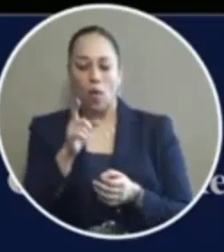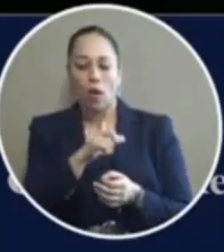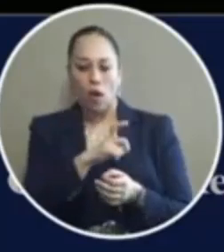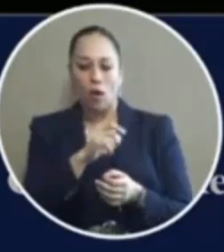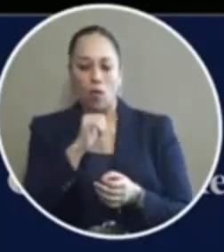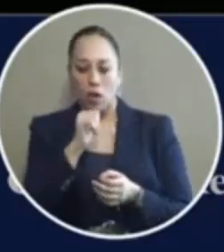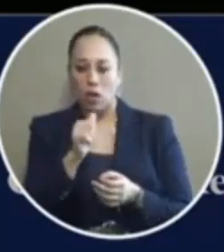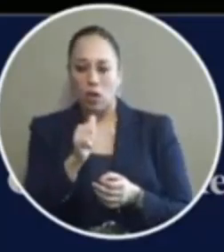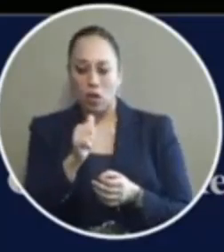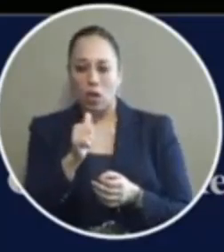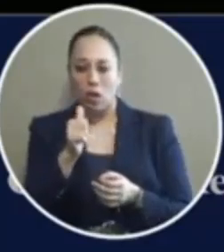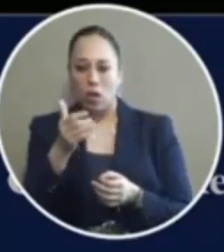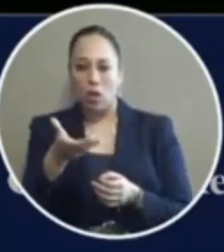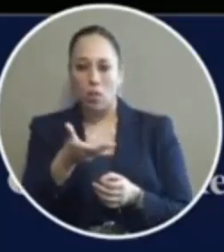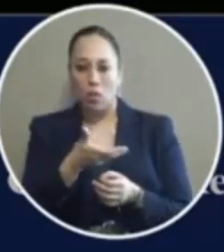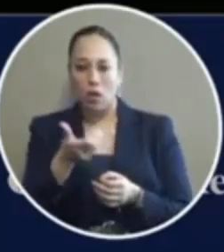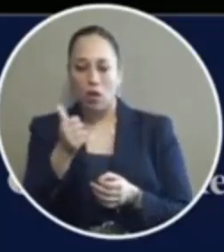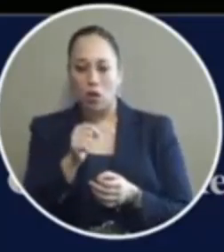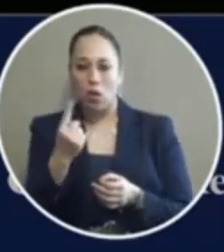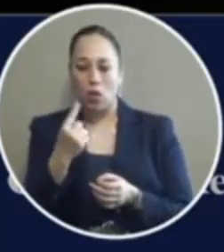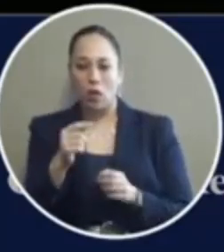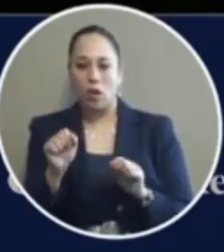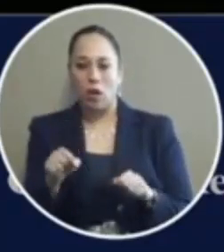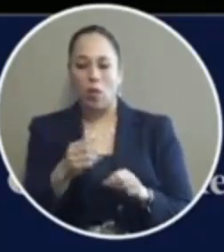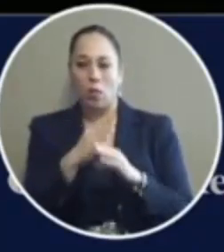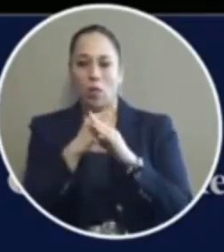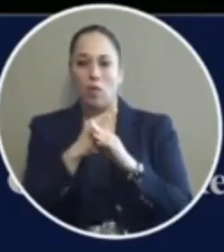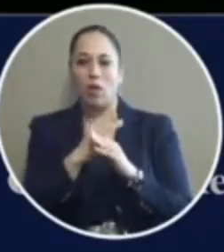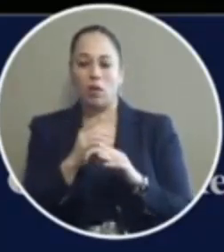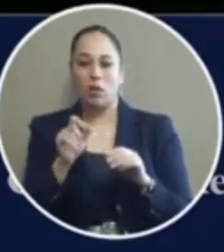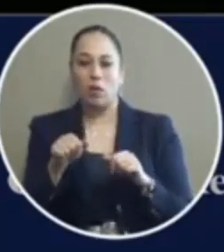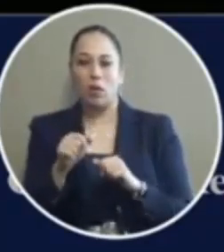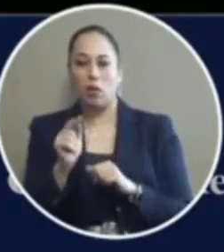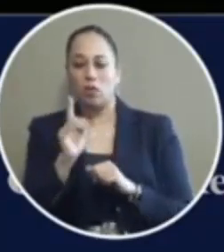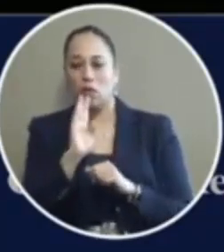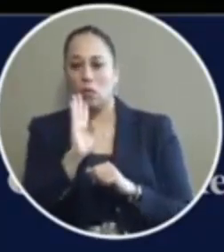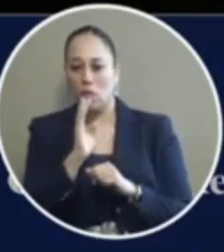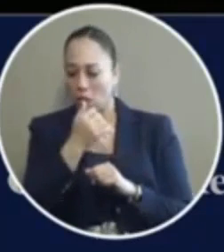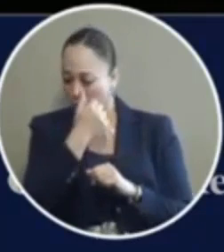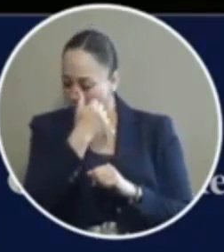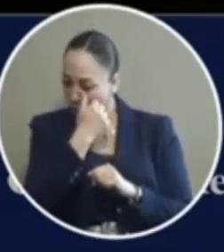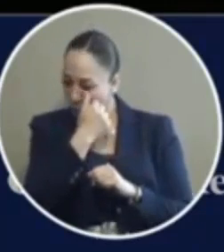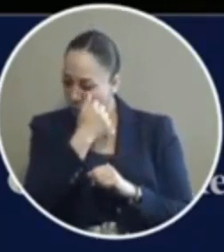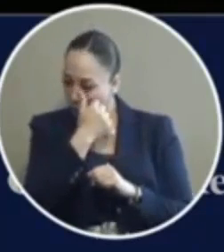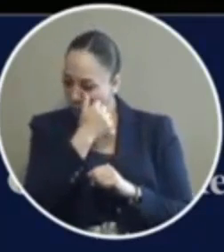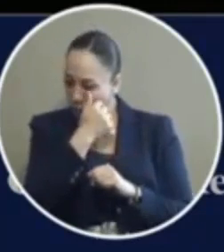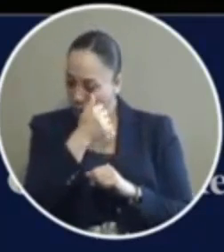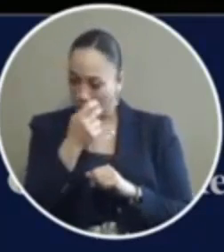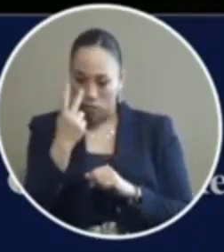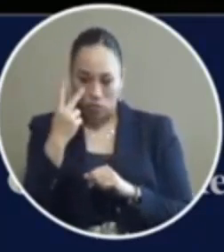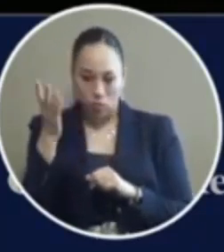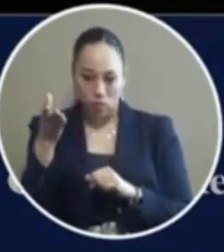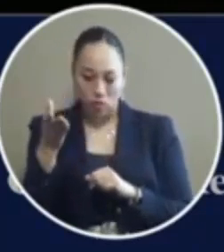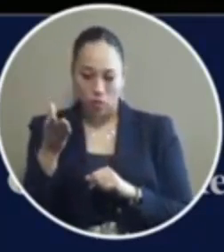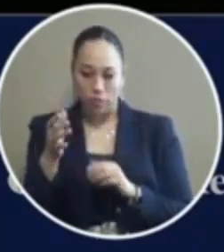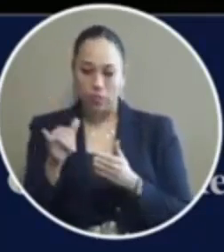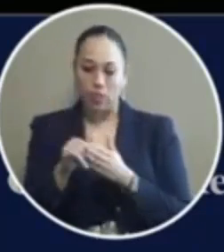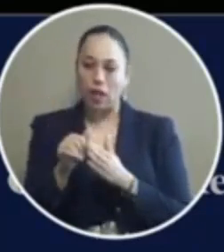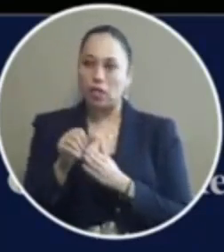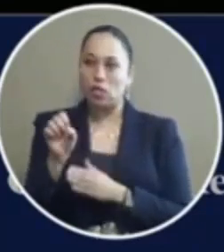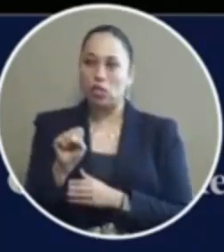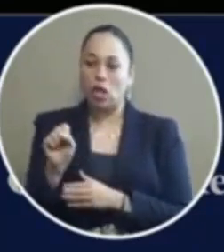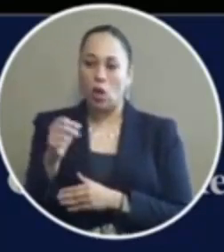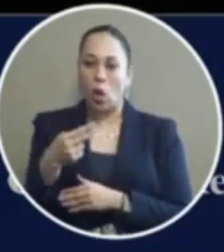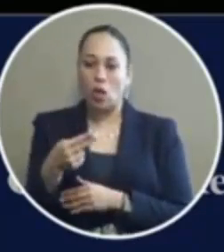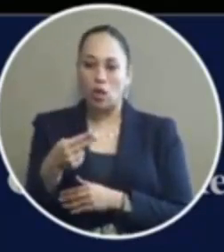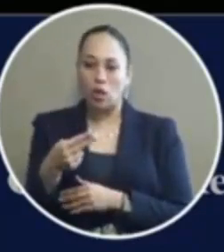not invite anyone who wasn't within the wrongs we did speak to Joe Moody you'll see it in the presentation so so he's a stakeholder you're